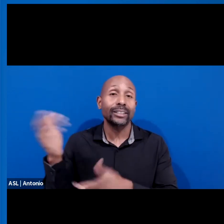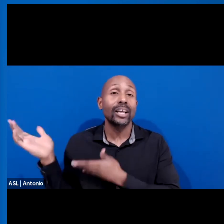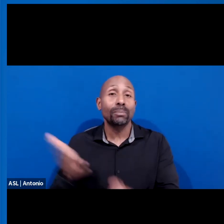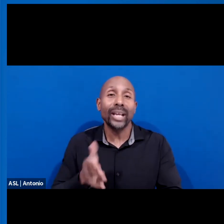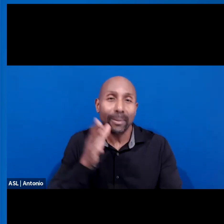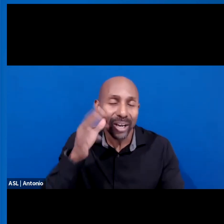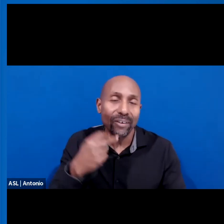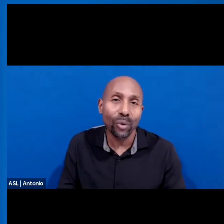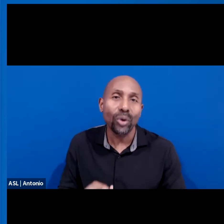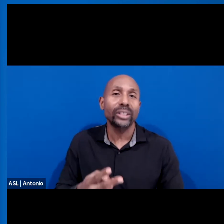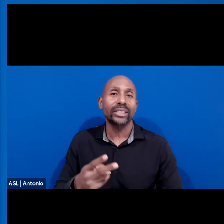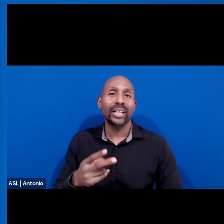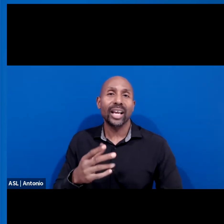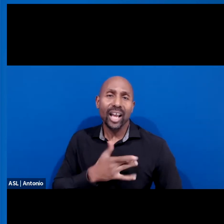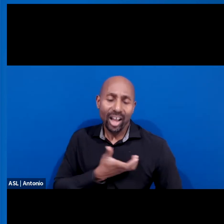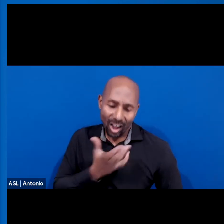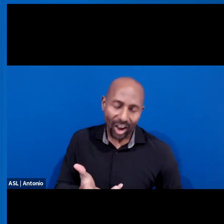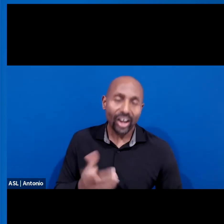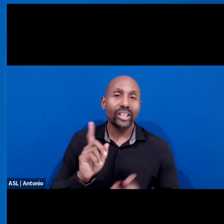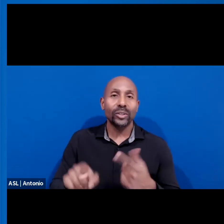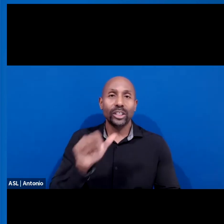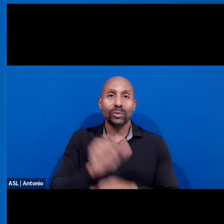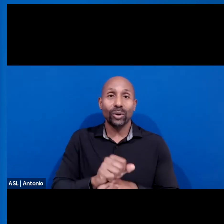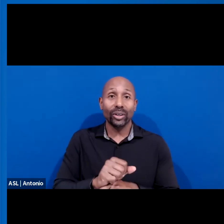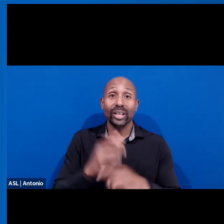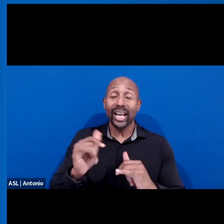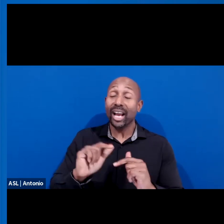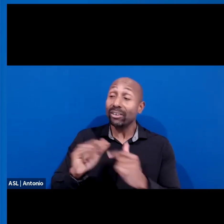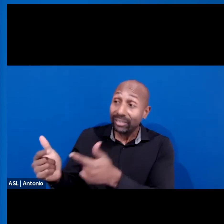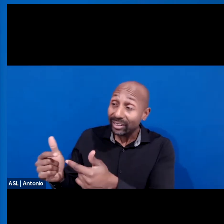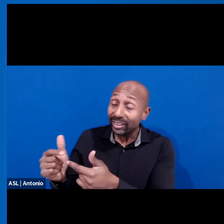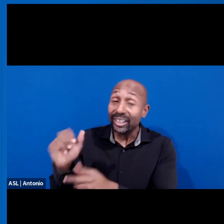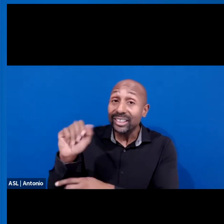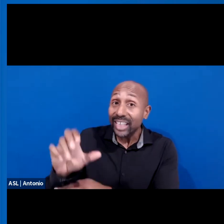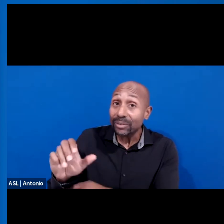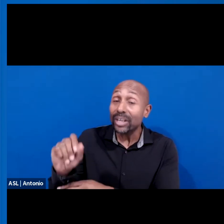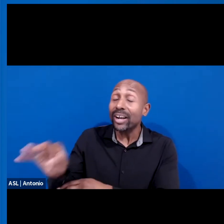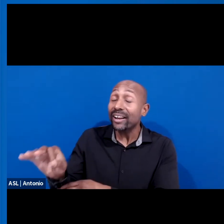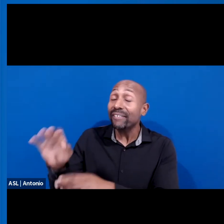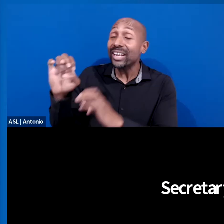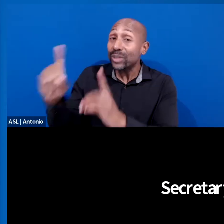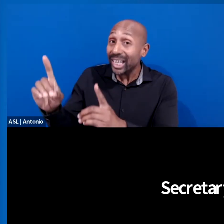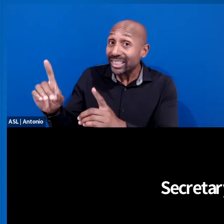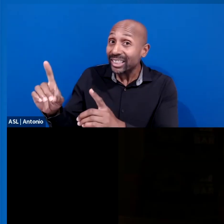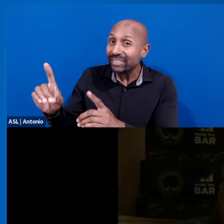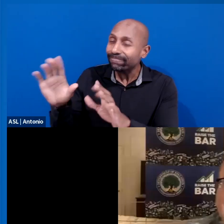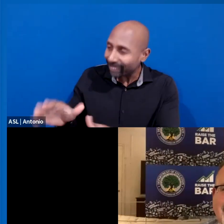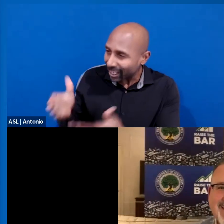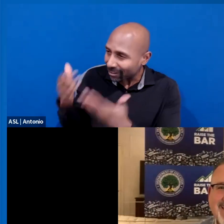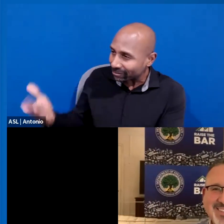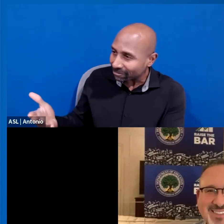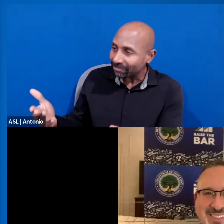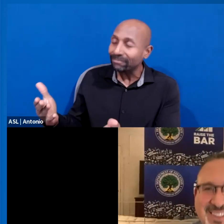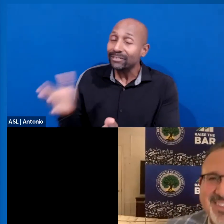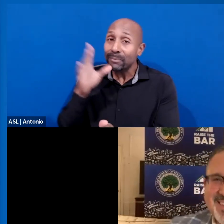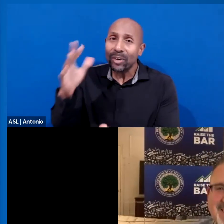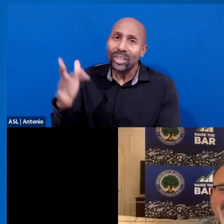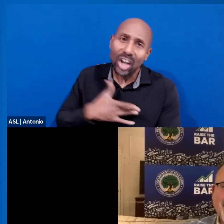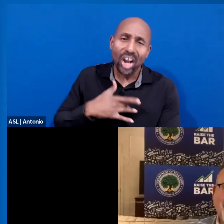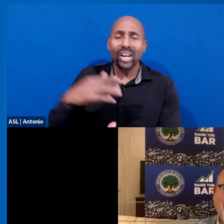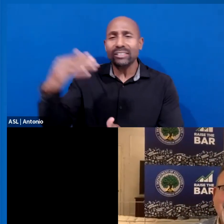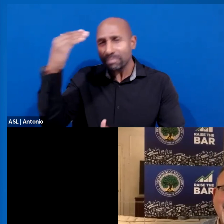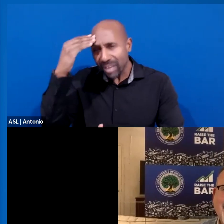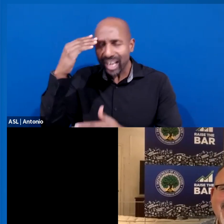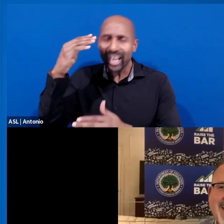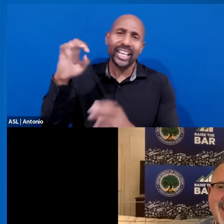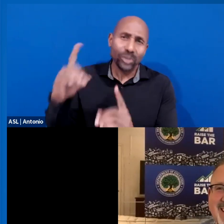So let's turn it back over to our fabulous Secretary of Education with his parents' heart and educators' mind as we move forward in this work together.